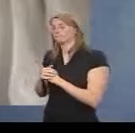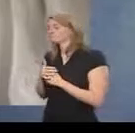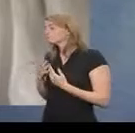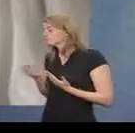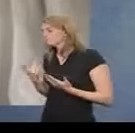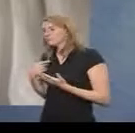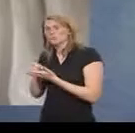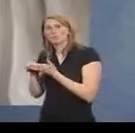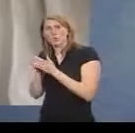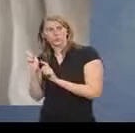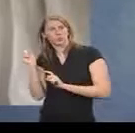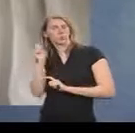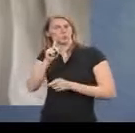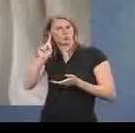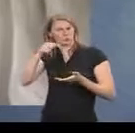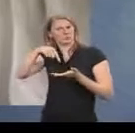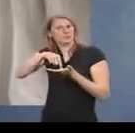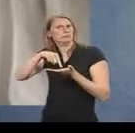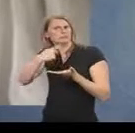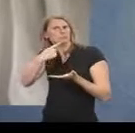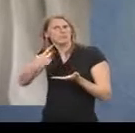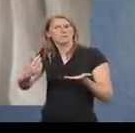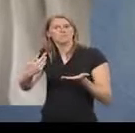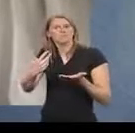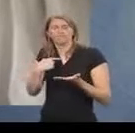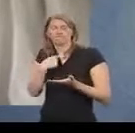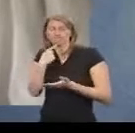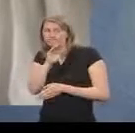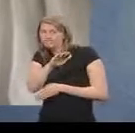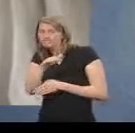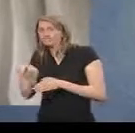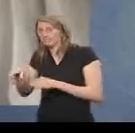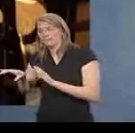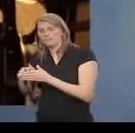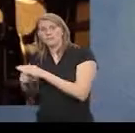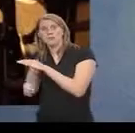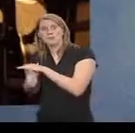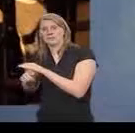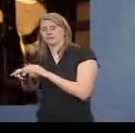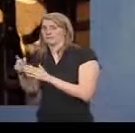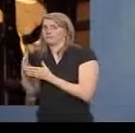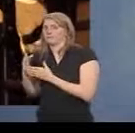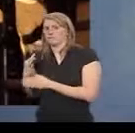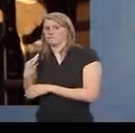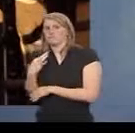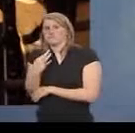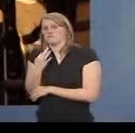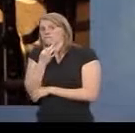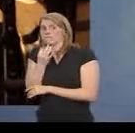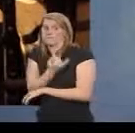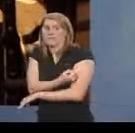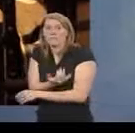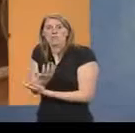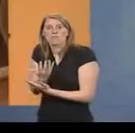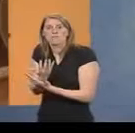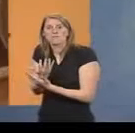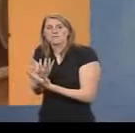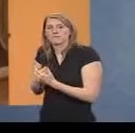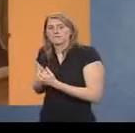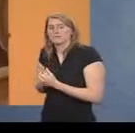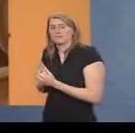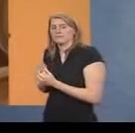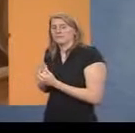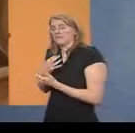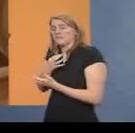What I wrote to her was about the fact that the embassy was